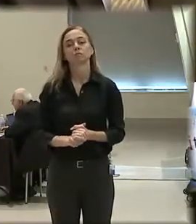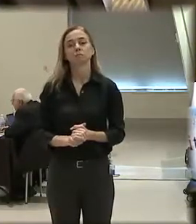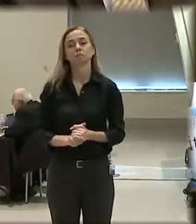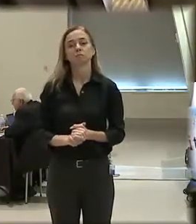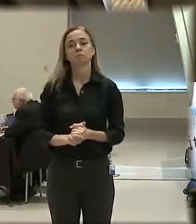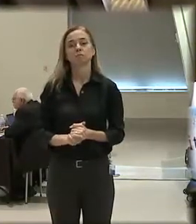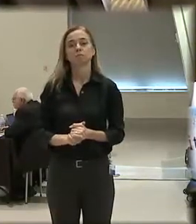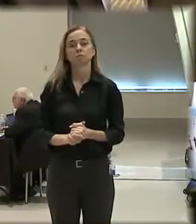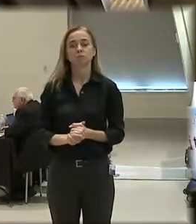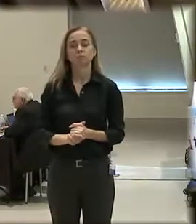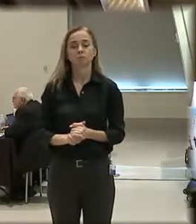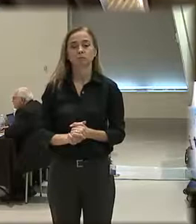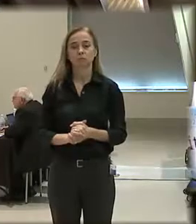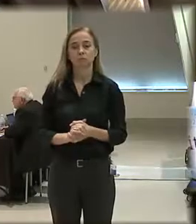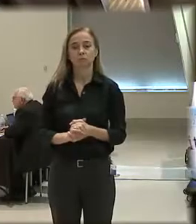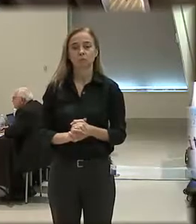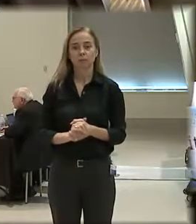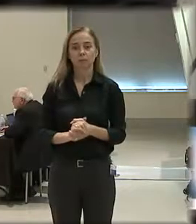Ready? Okay.